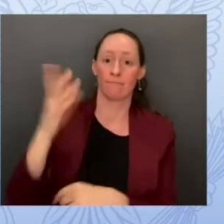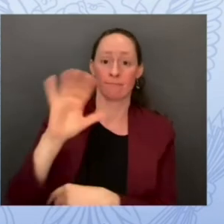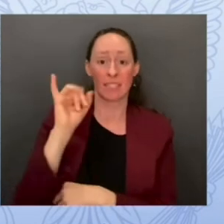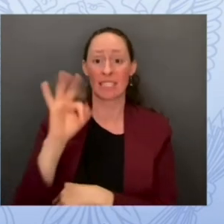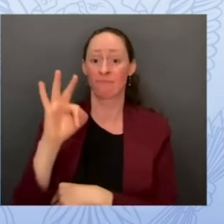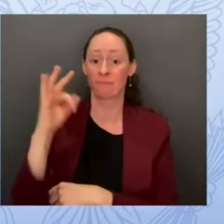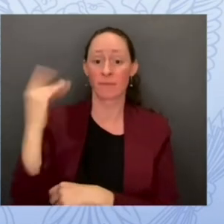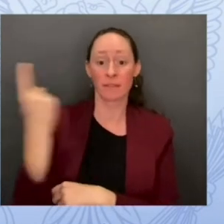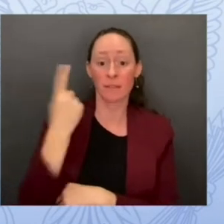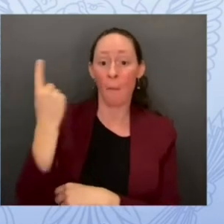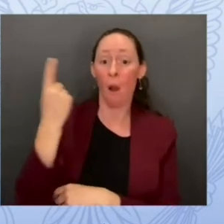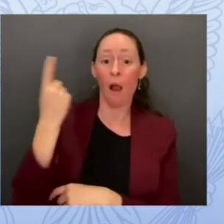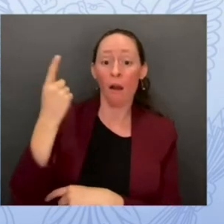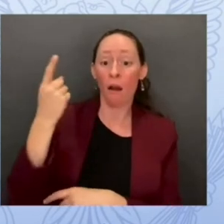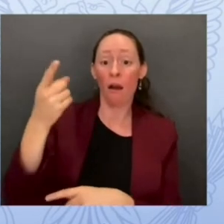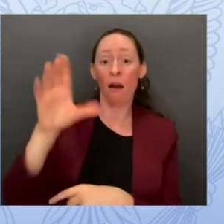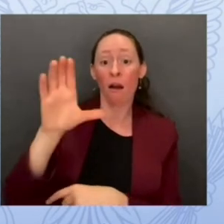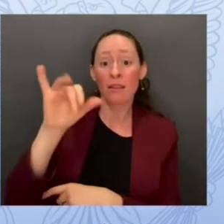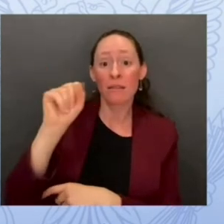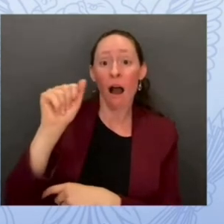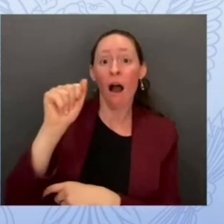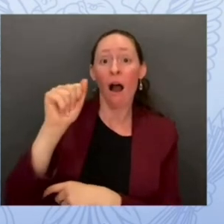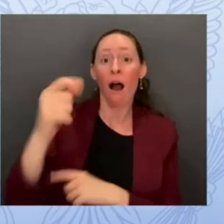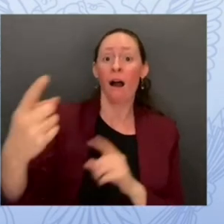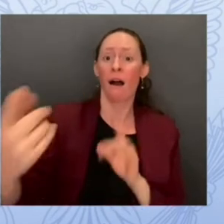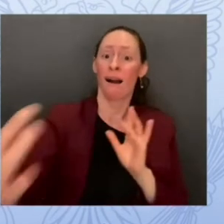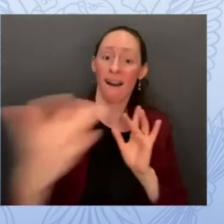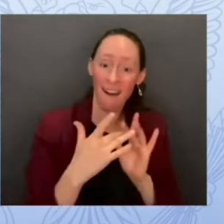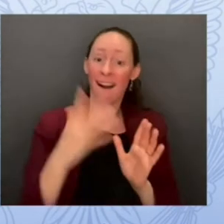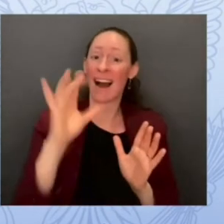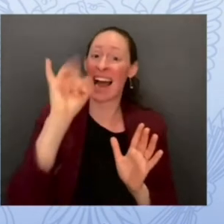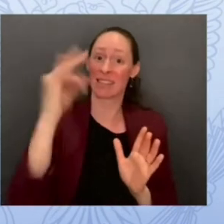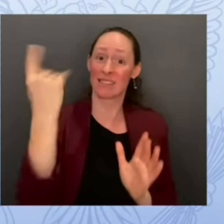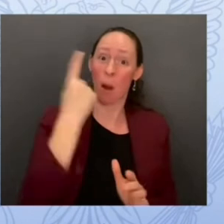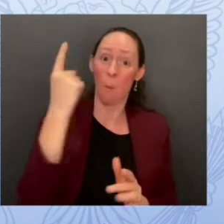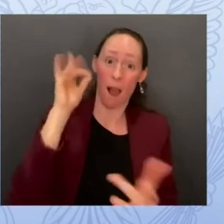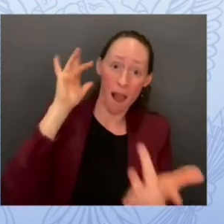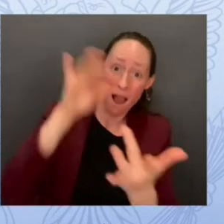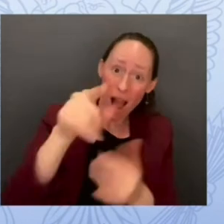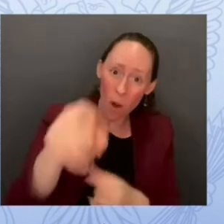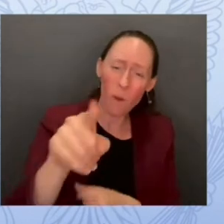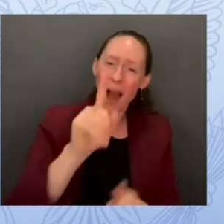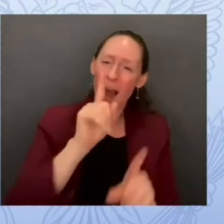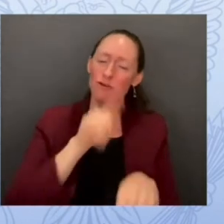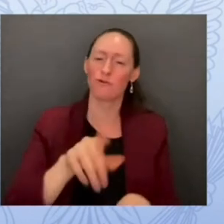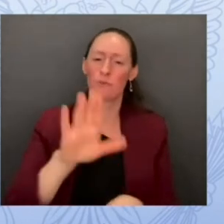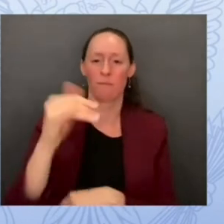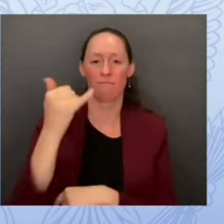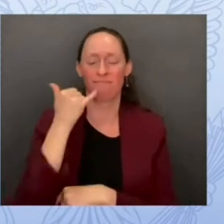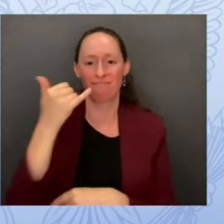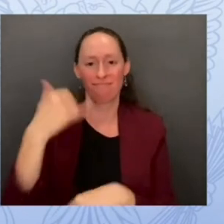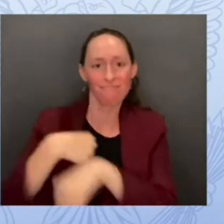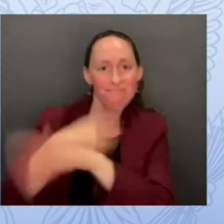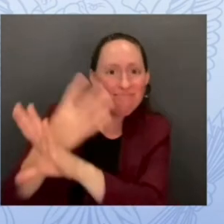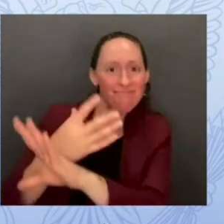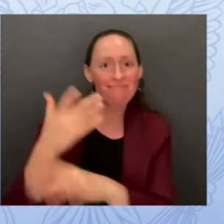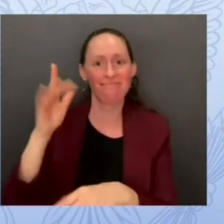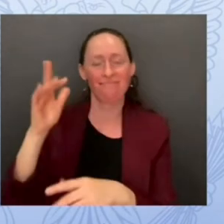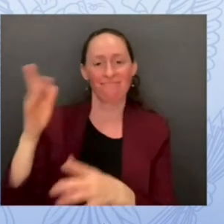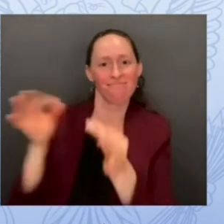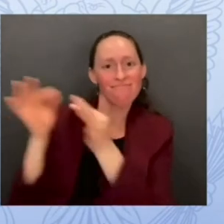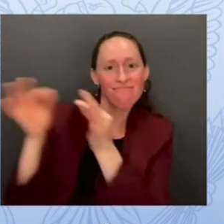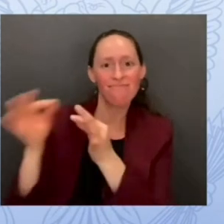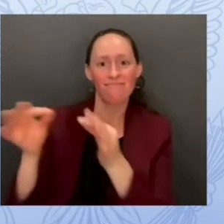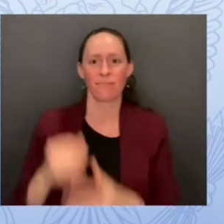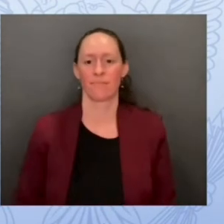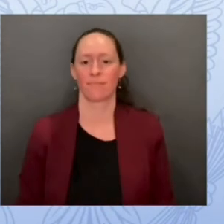the phone we find very creative ways to find you if you don't pick up the phone though we've done this over 600 times and we've done it